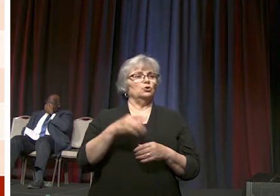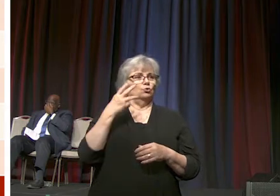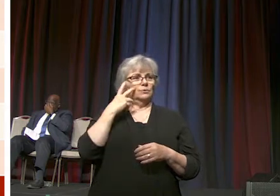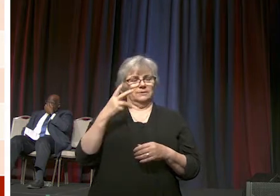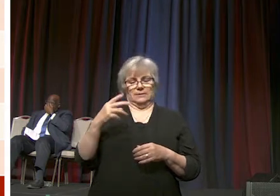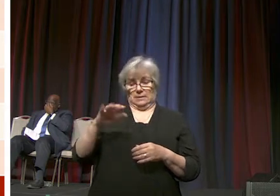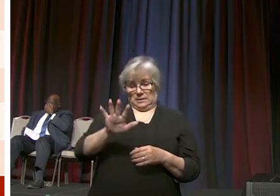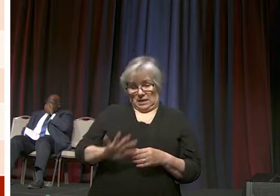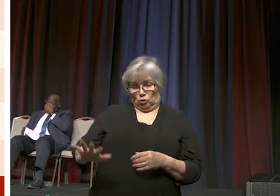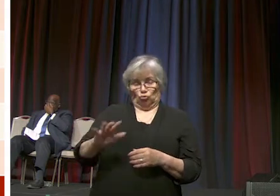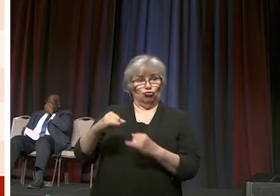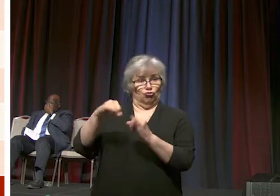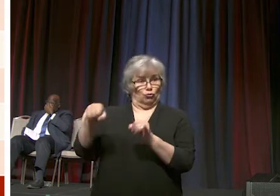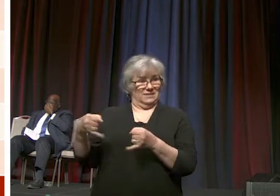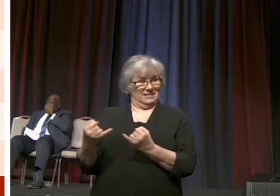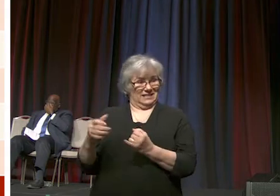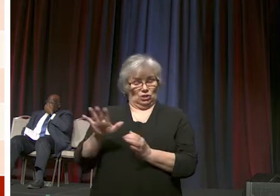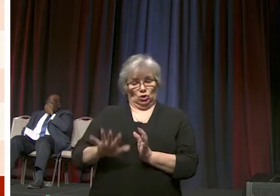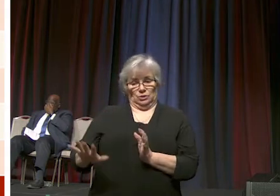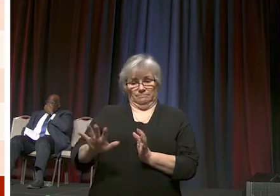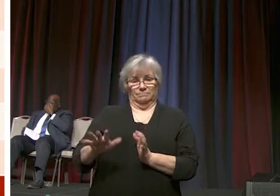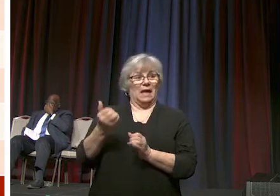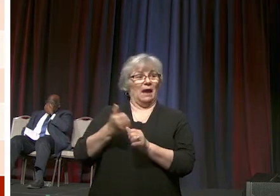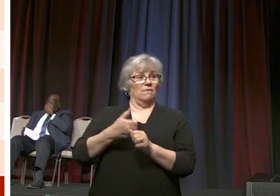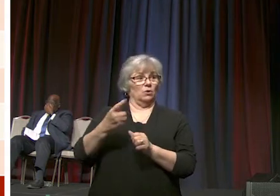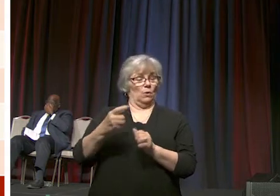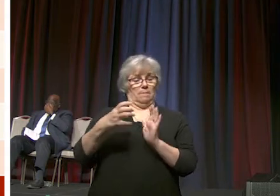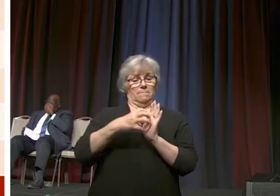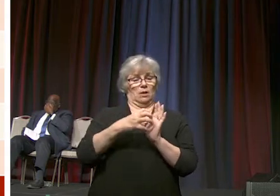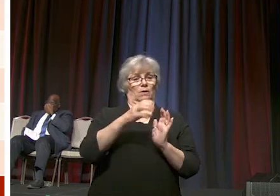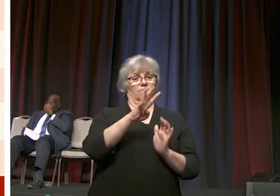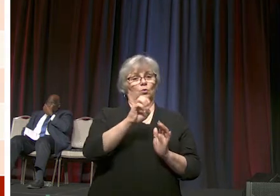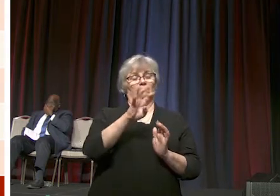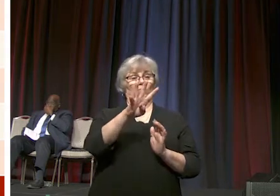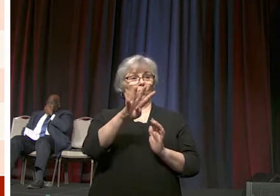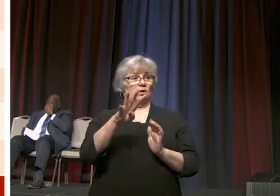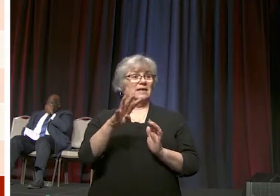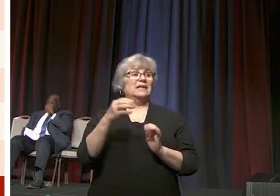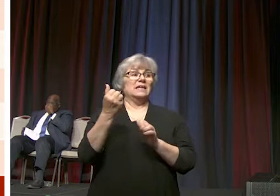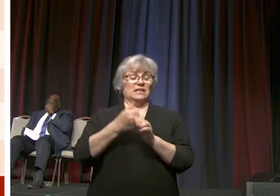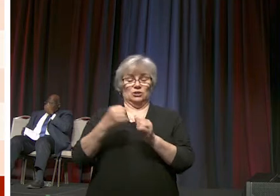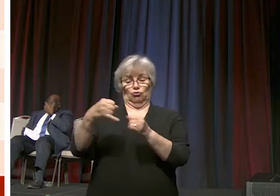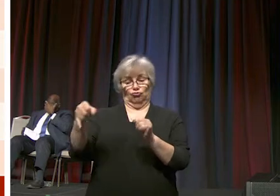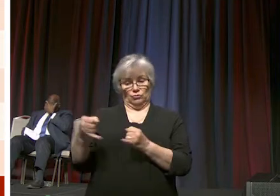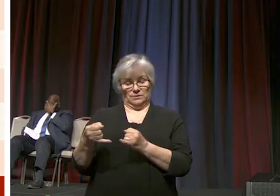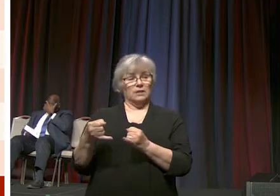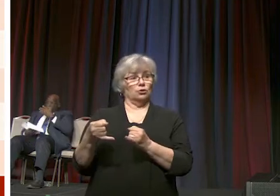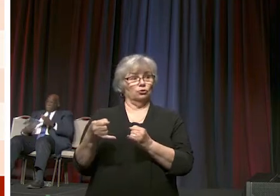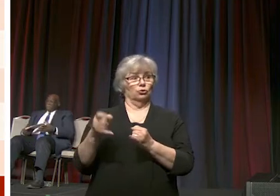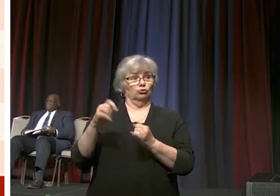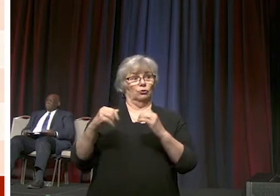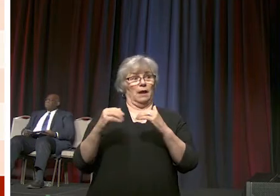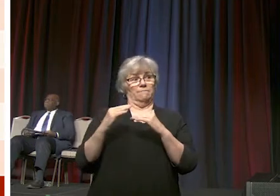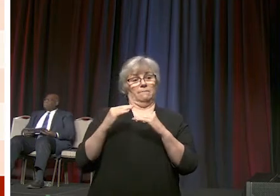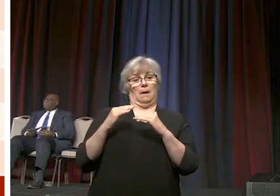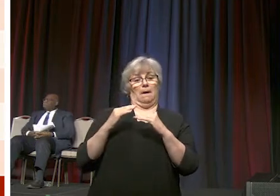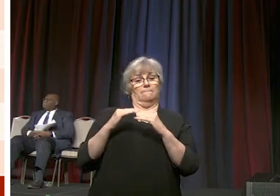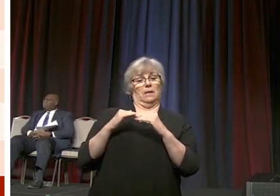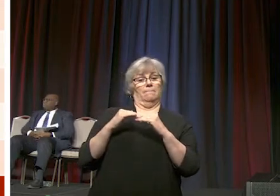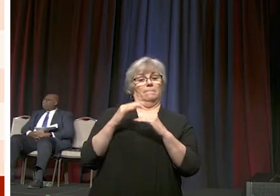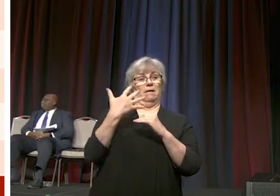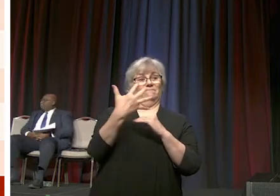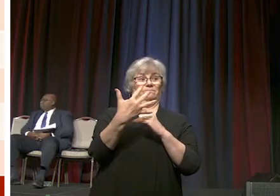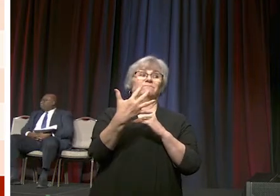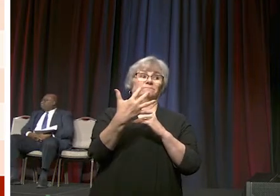as you can see every jurisdiction paragraph 404 provides that every jurisdiction is entitled to a minimum of five bishops